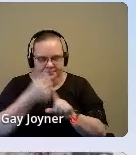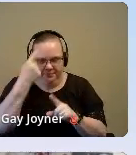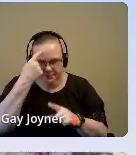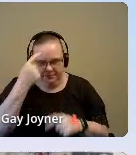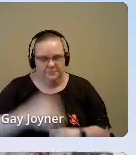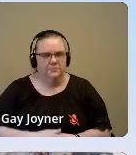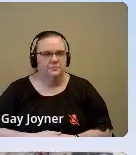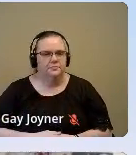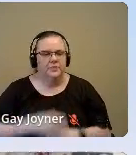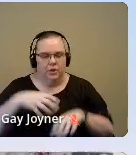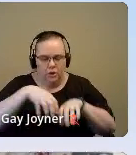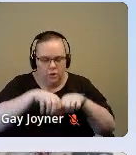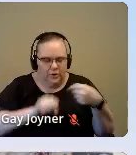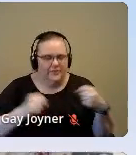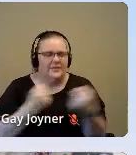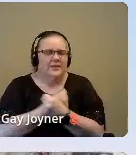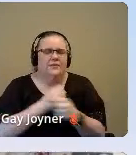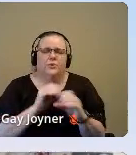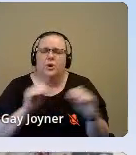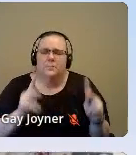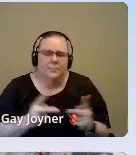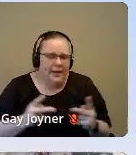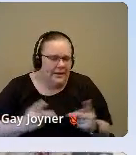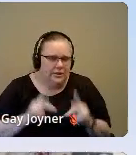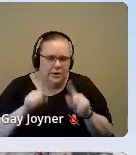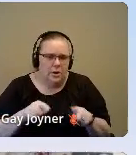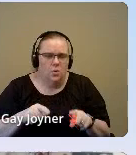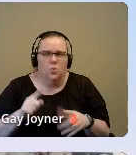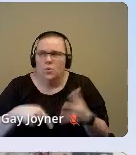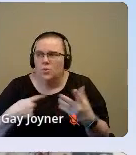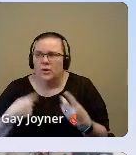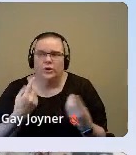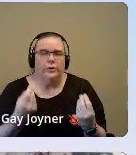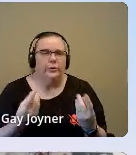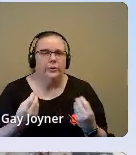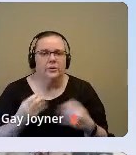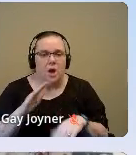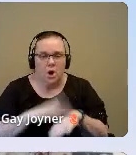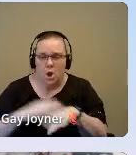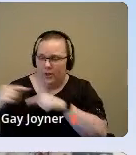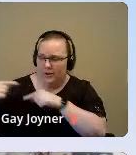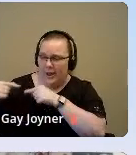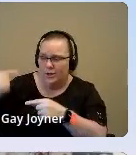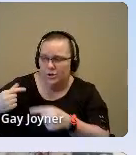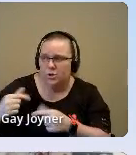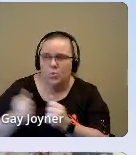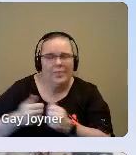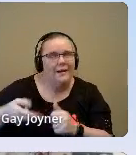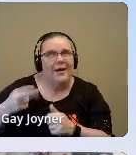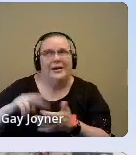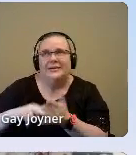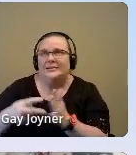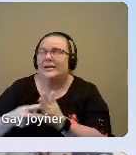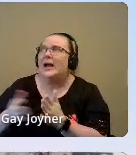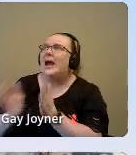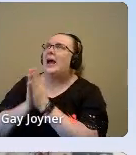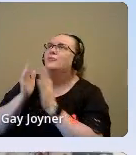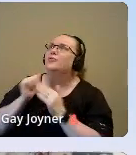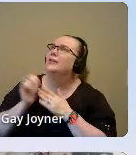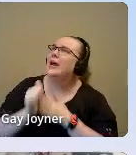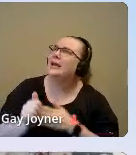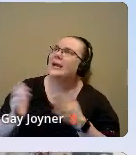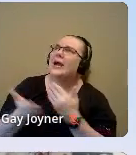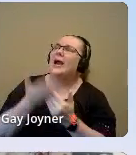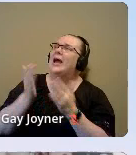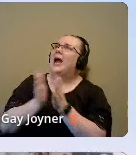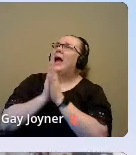love with no place to go. What are we going to do with this longing? Call in your ancestors with your highest intent. Ask for guidance. Ask for ease. Ask